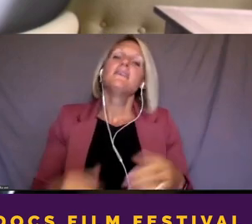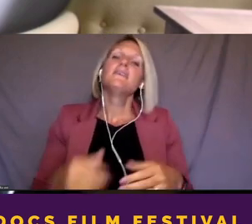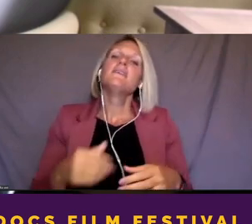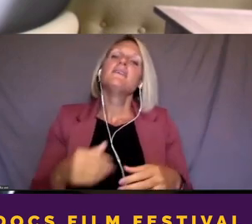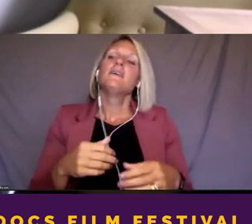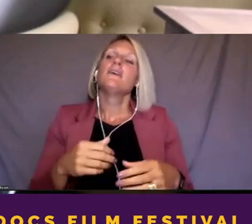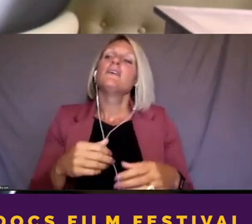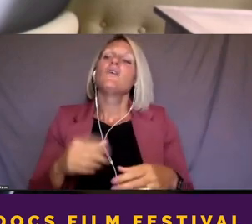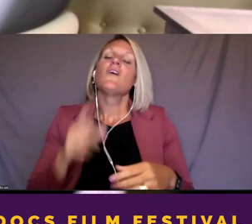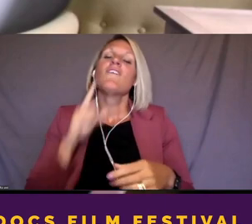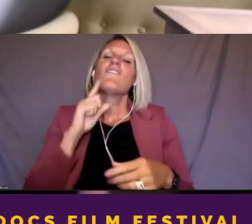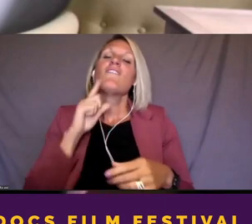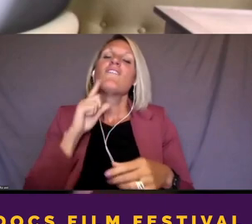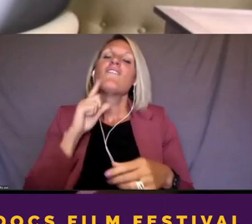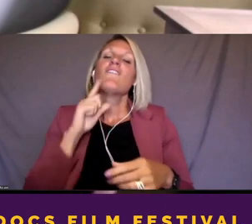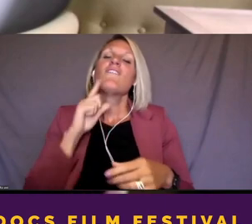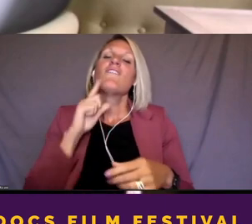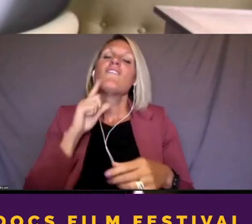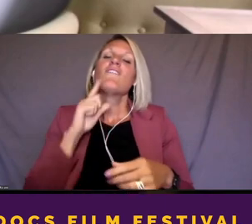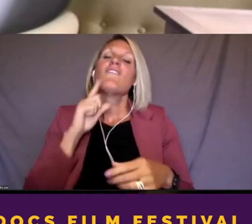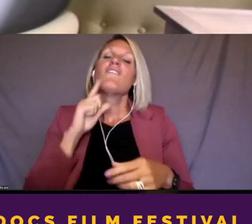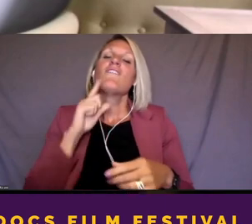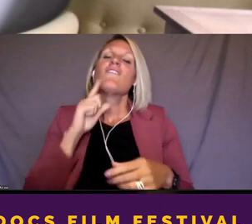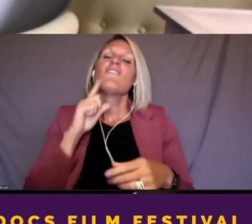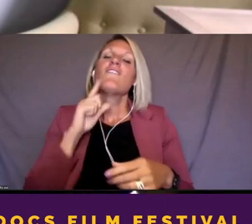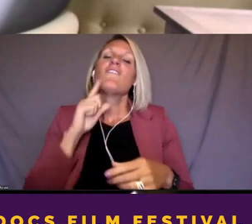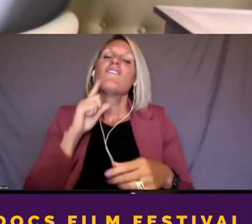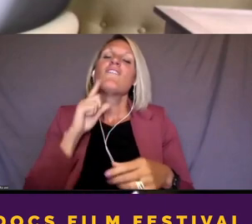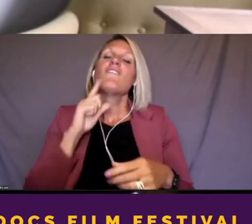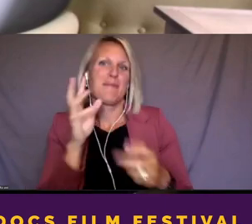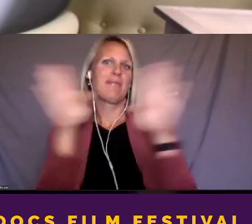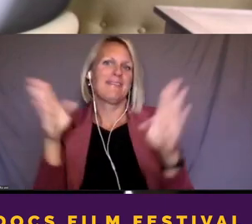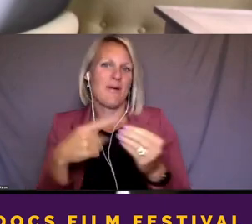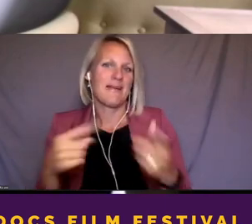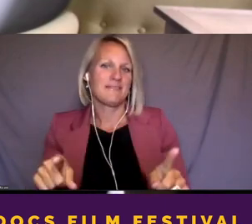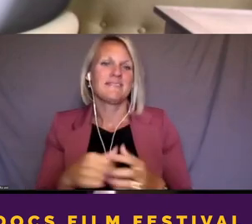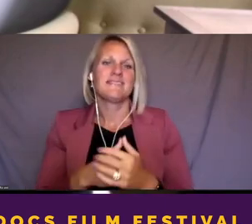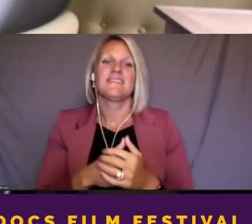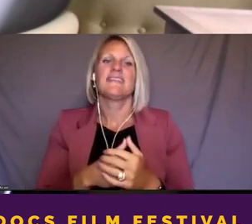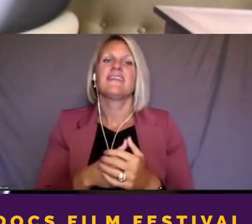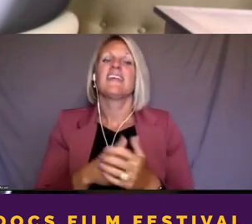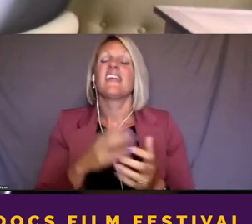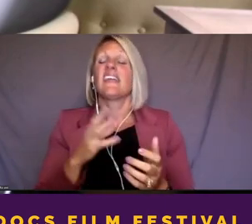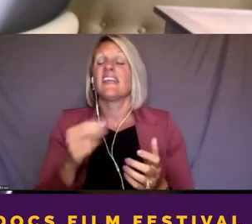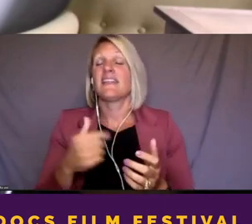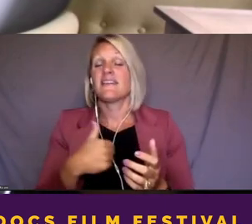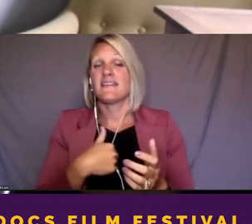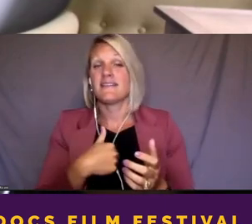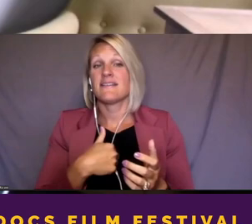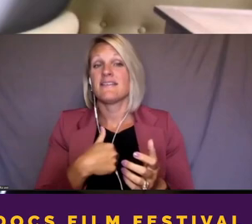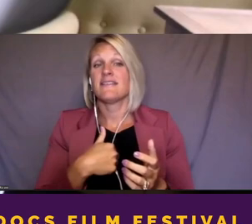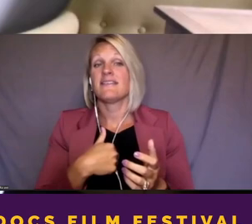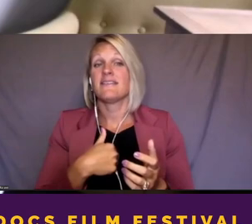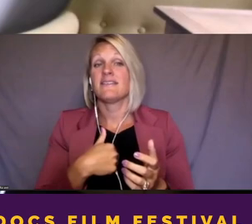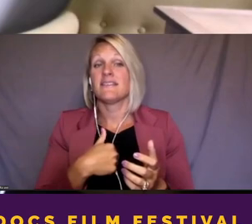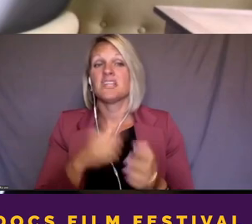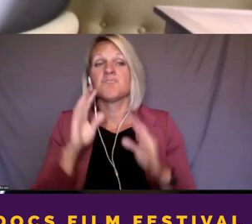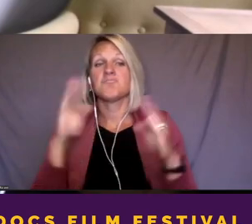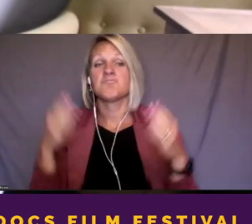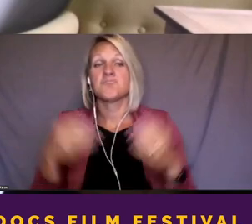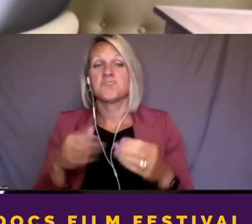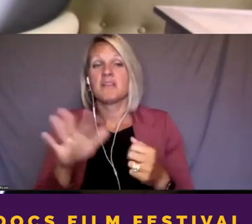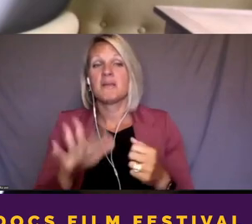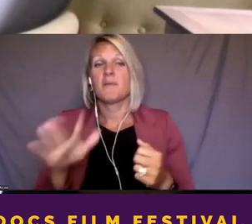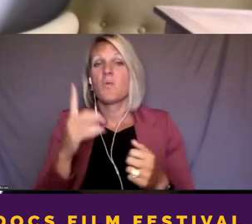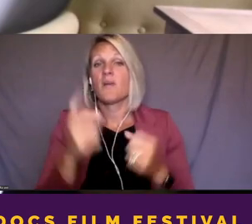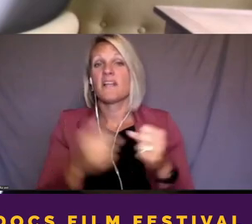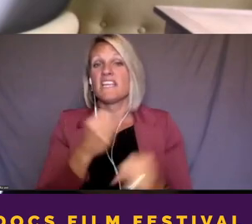publicly about what had happened. Um, and I spent a year, uh, talking with them